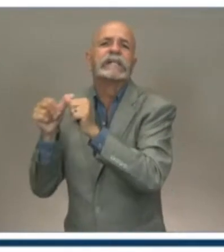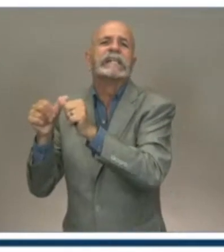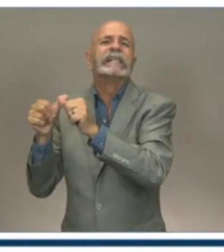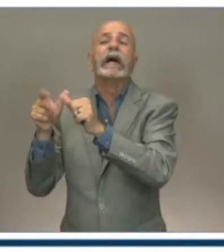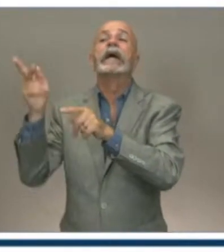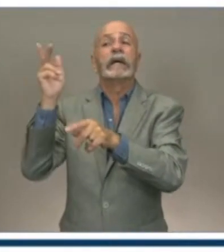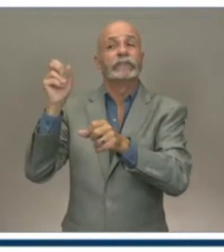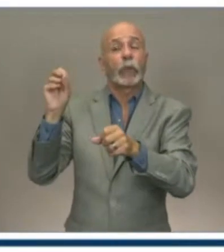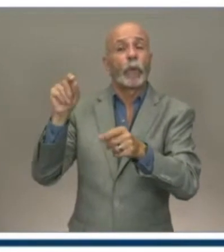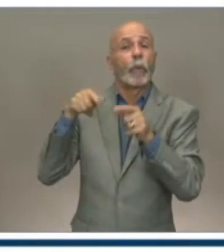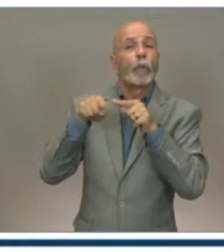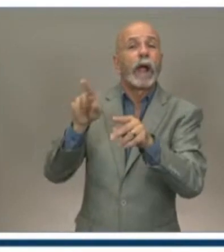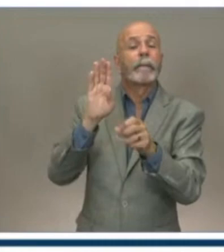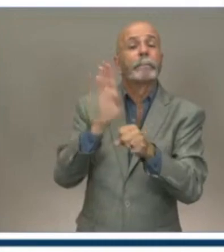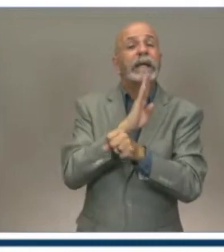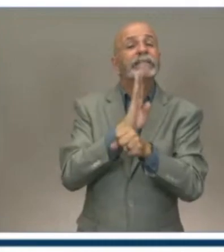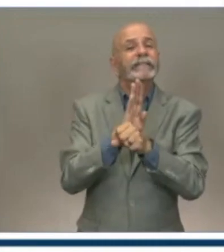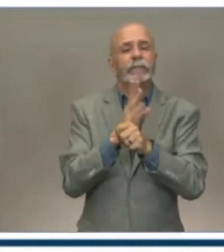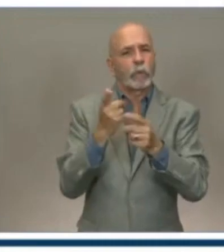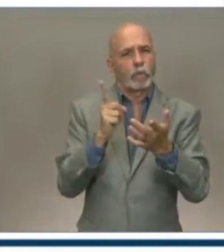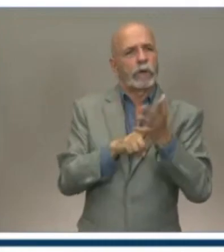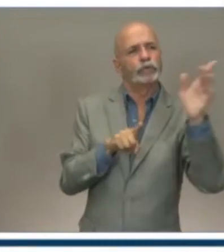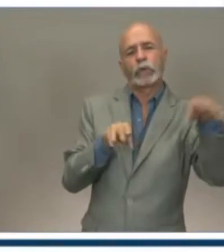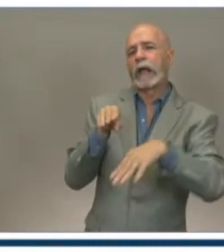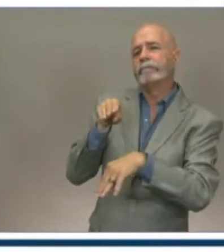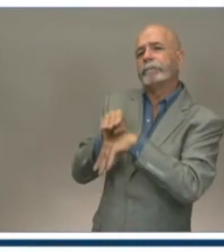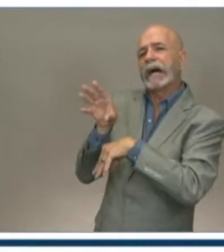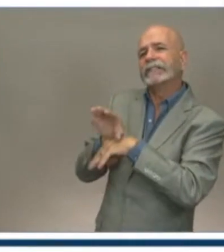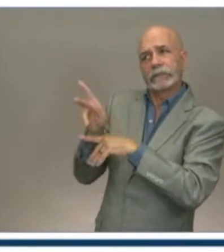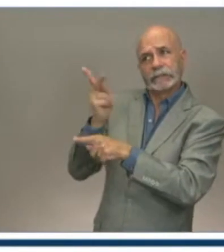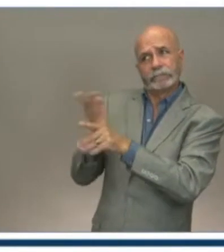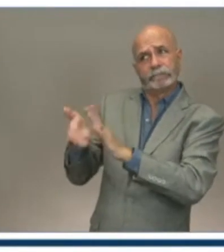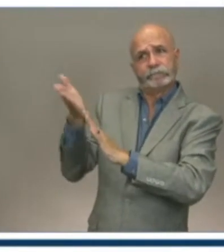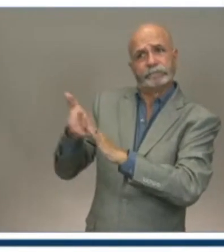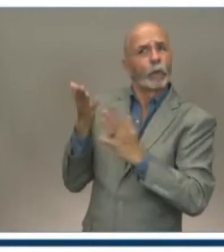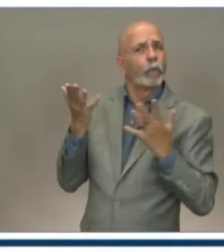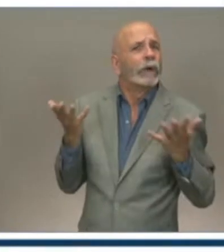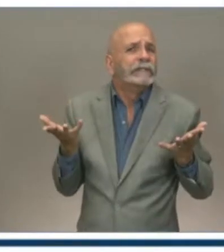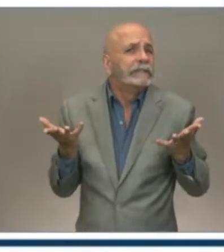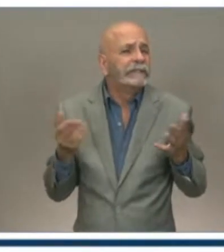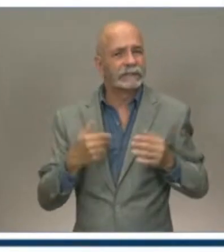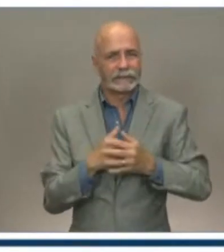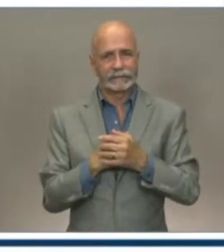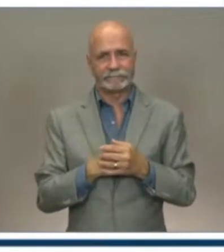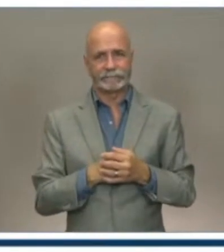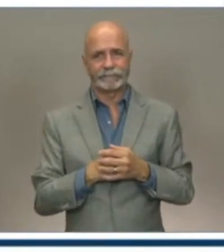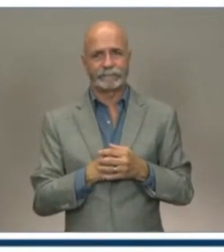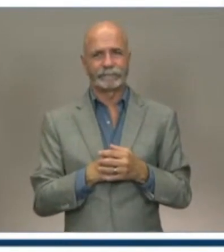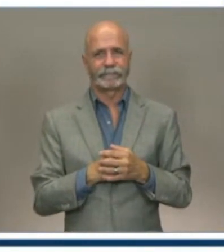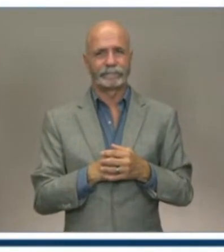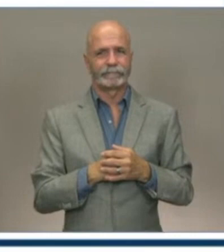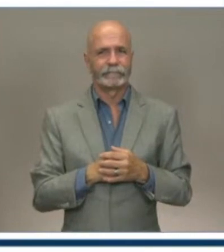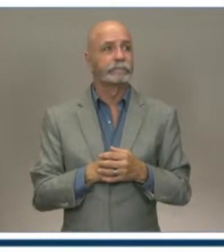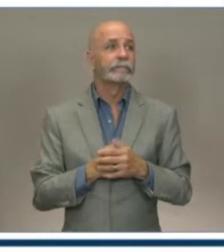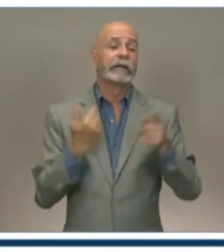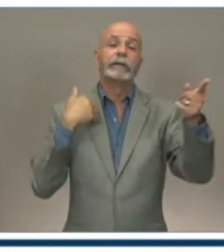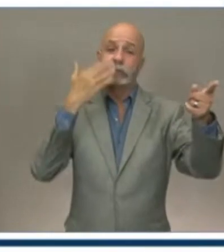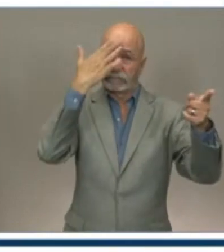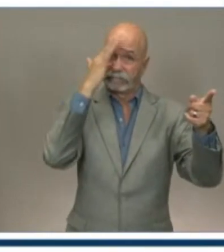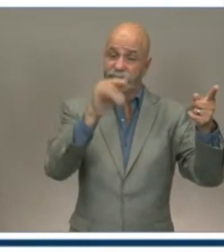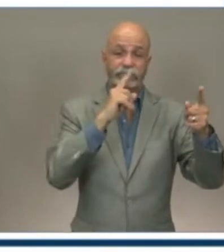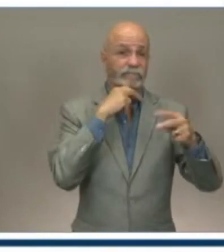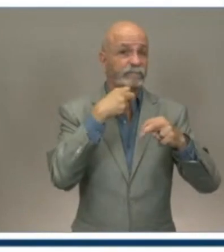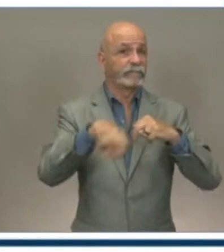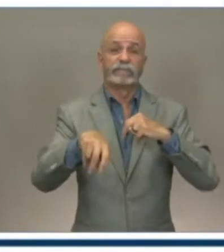government releases its own version? Yeah, I mean, certainly it's been a tough time for many establishments.